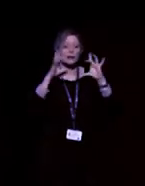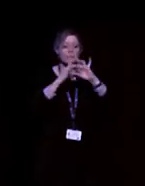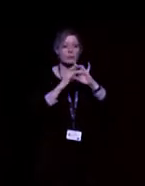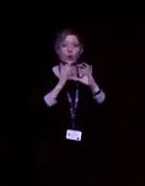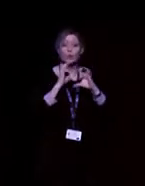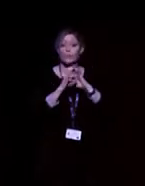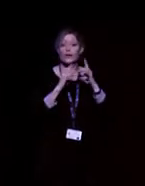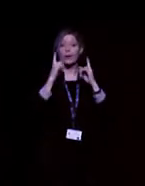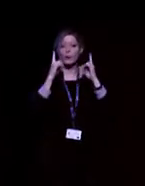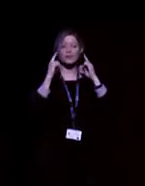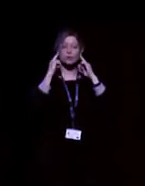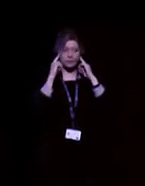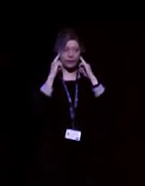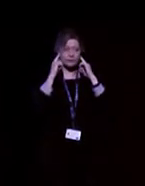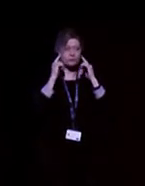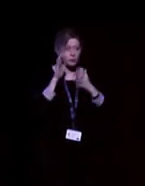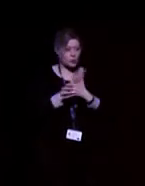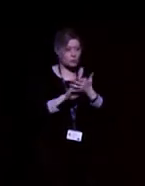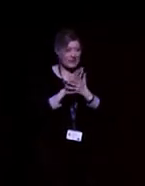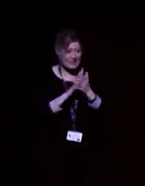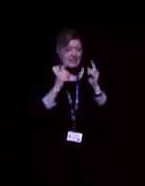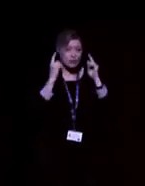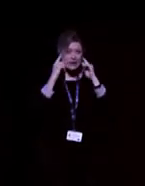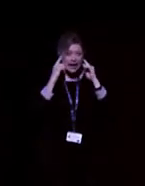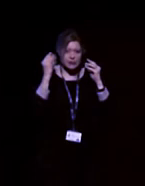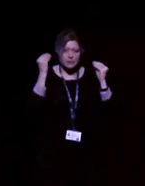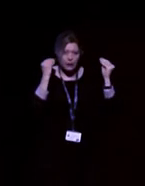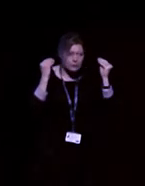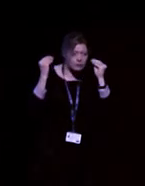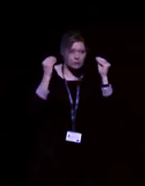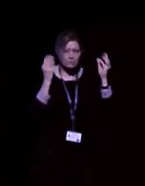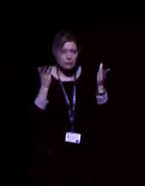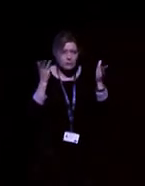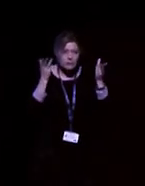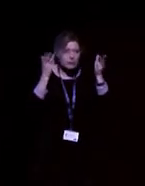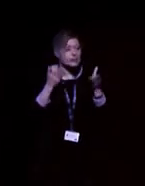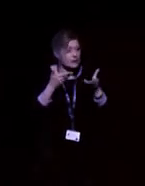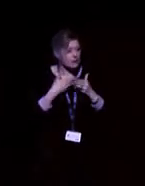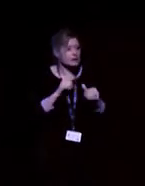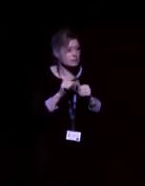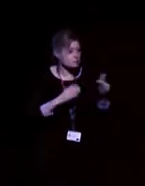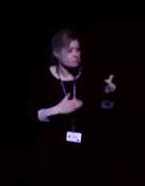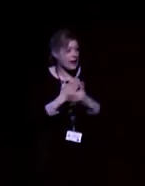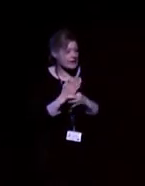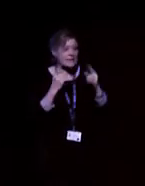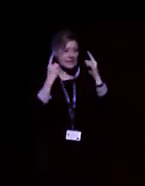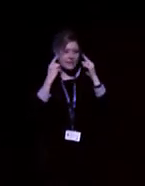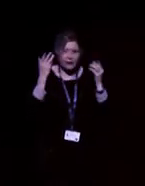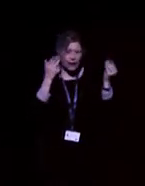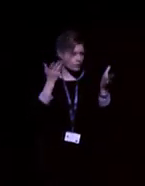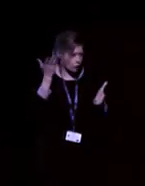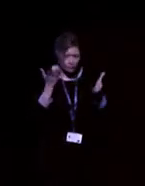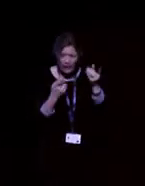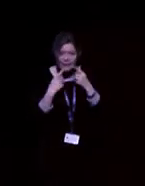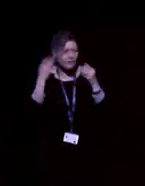which allows hearing aids to make the most of our two ears and talk to each other and compare the information coming